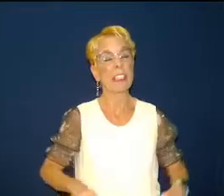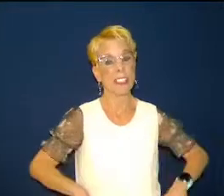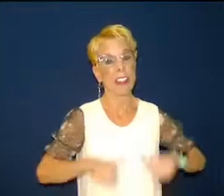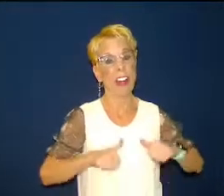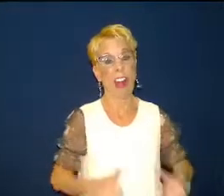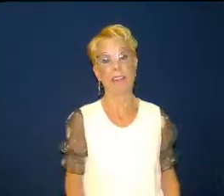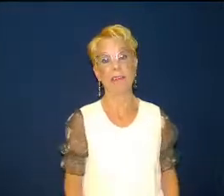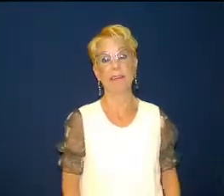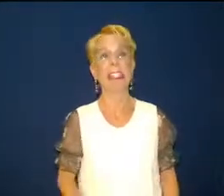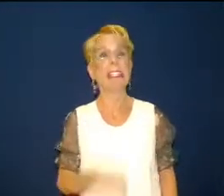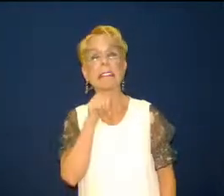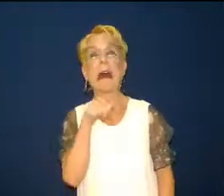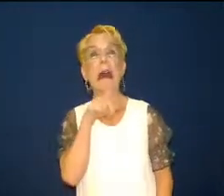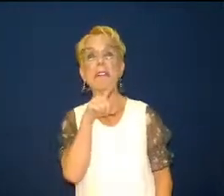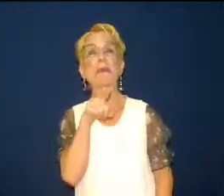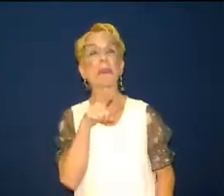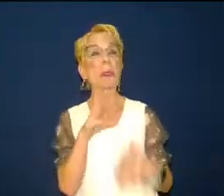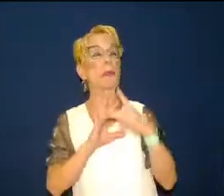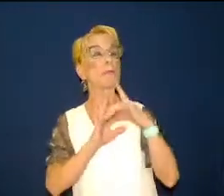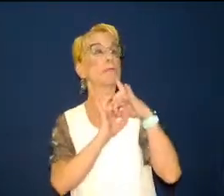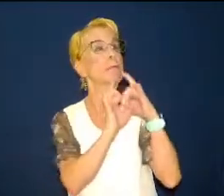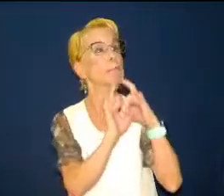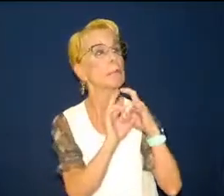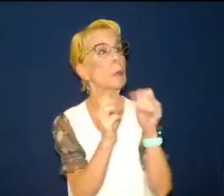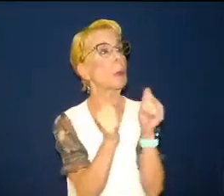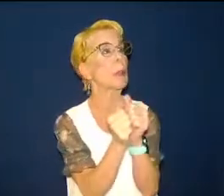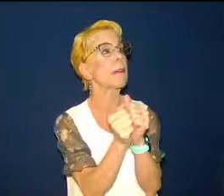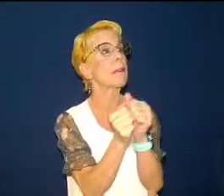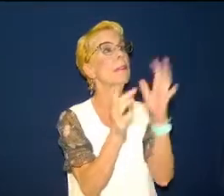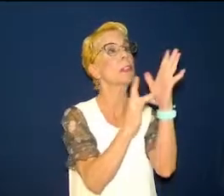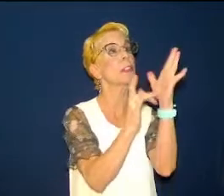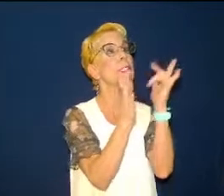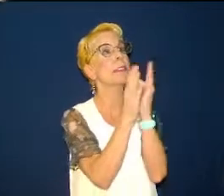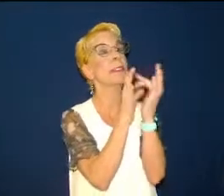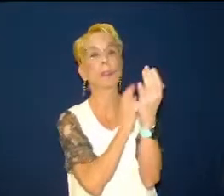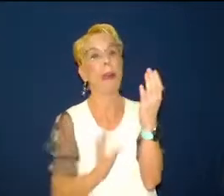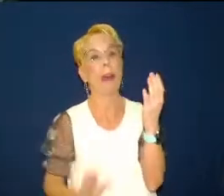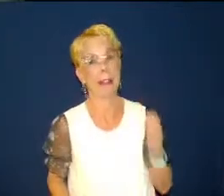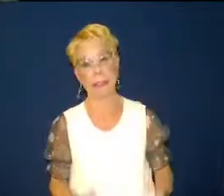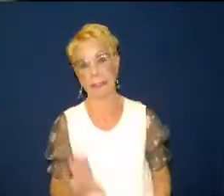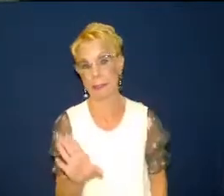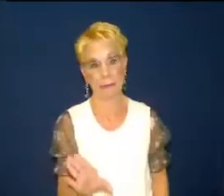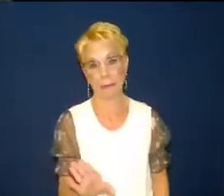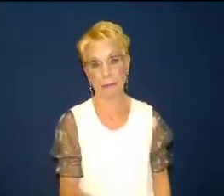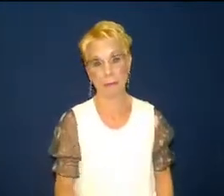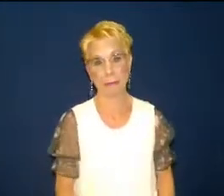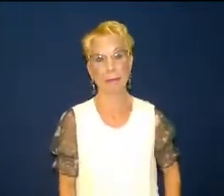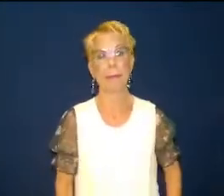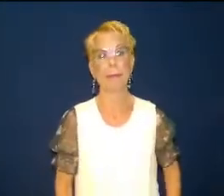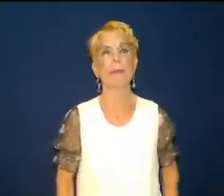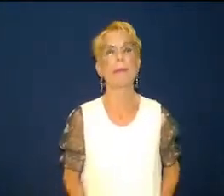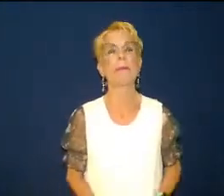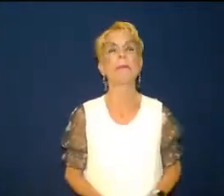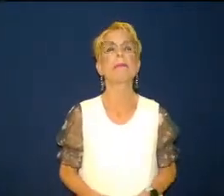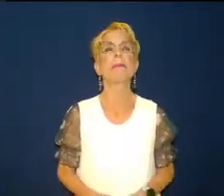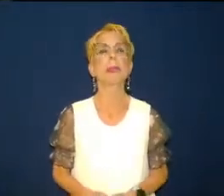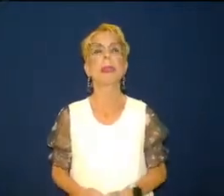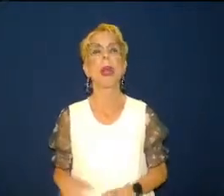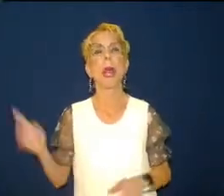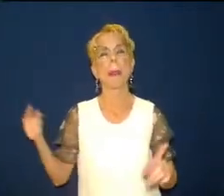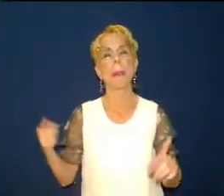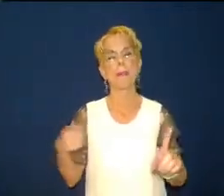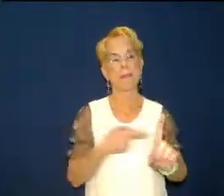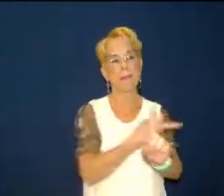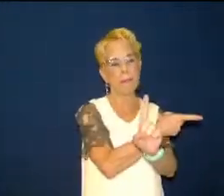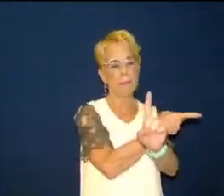the story said on november 13 2002 jim sulkers a 53 year old retired municipal worker